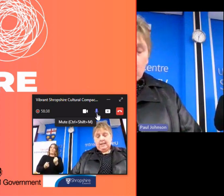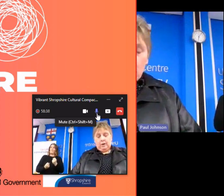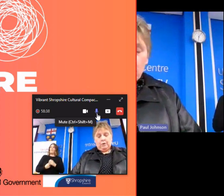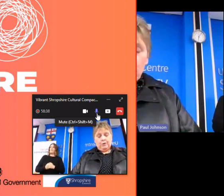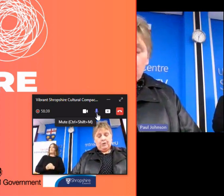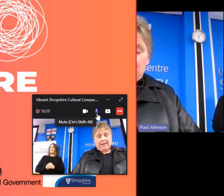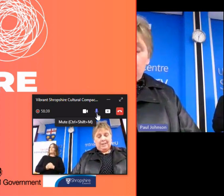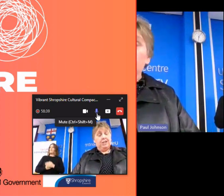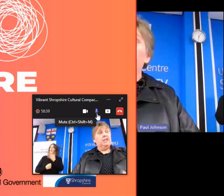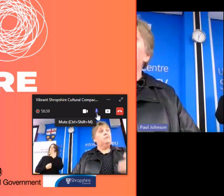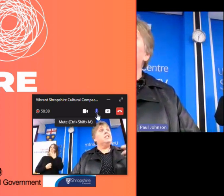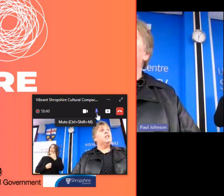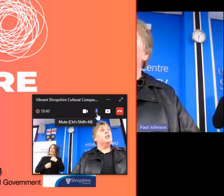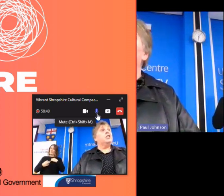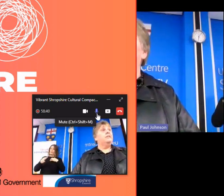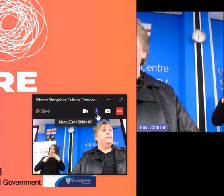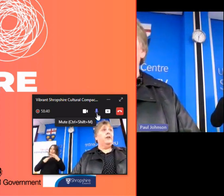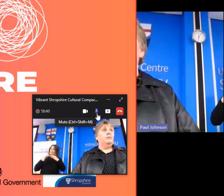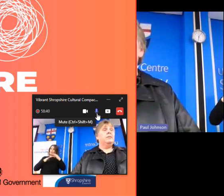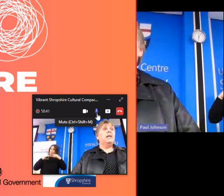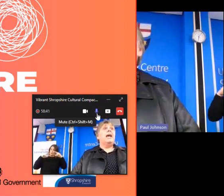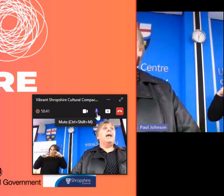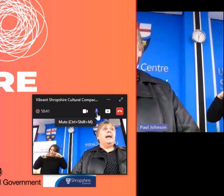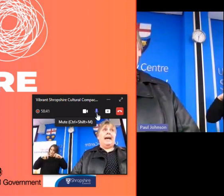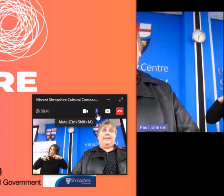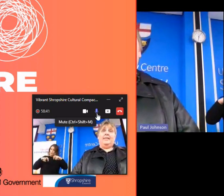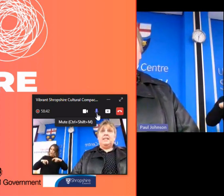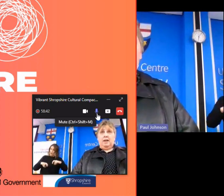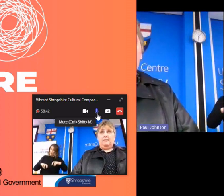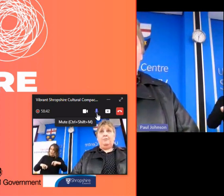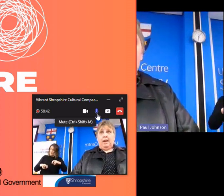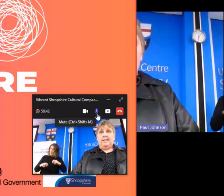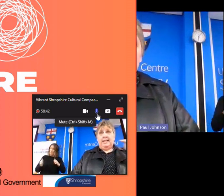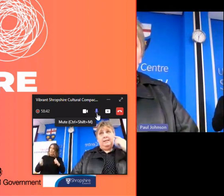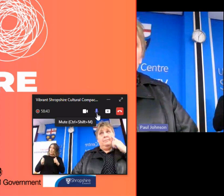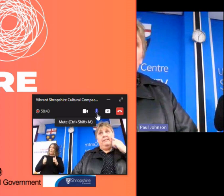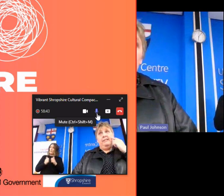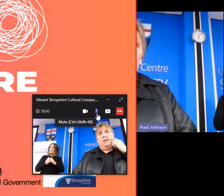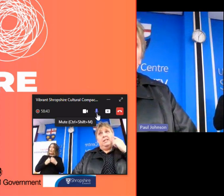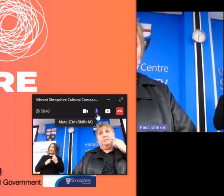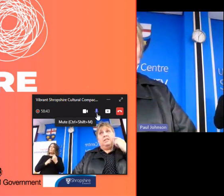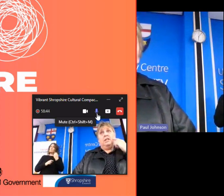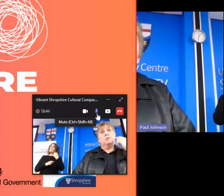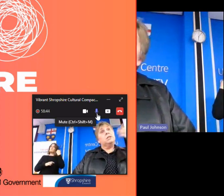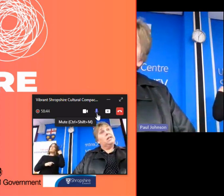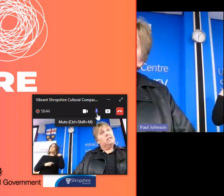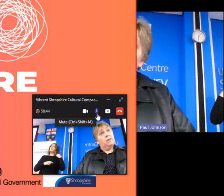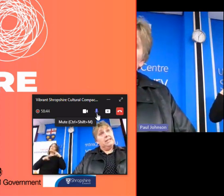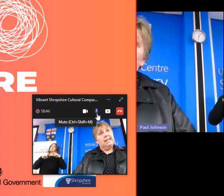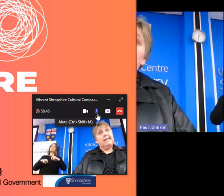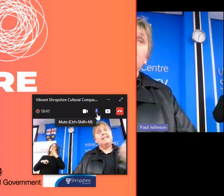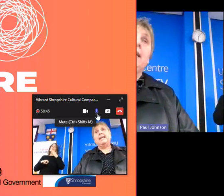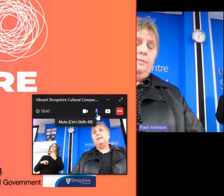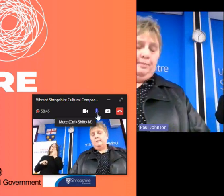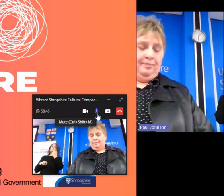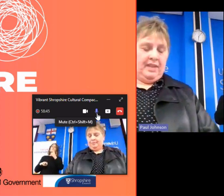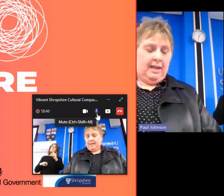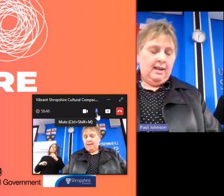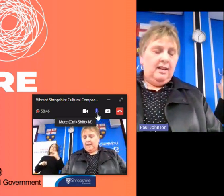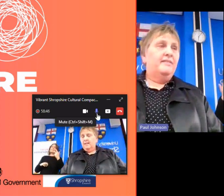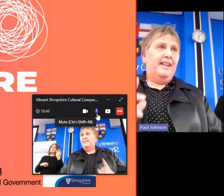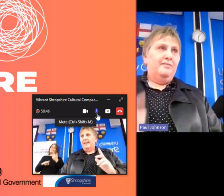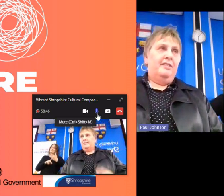undertaking the cultural strategy the research confirmed at the time of writing and bearing in mind this research was done in 2018